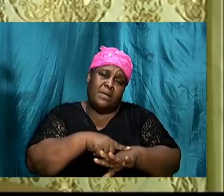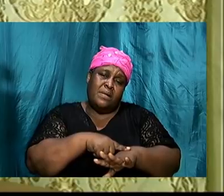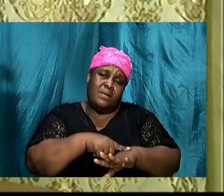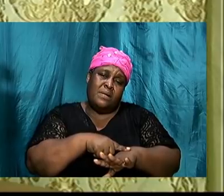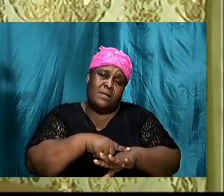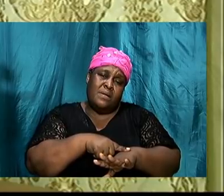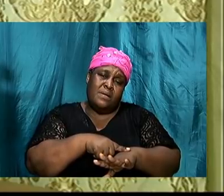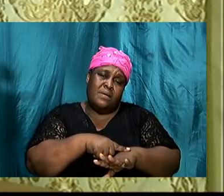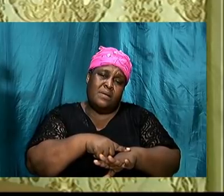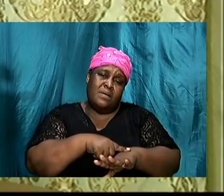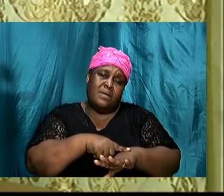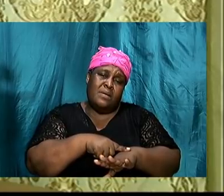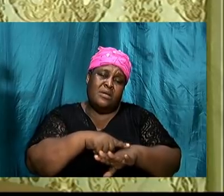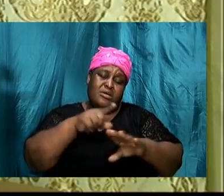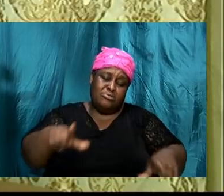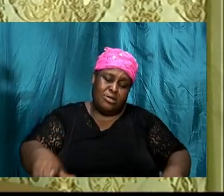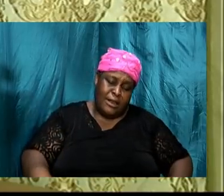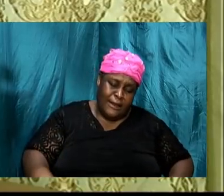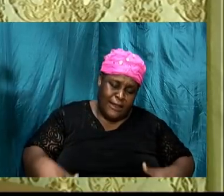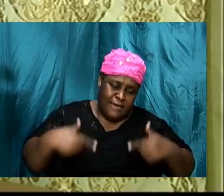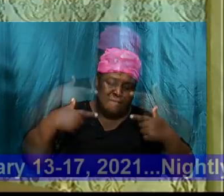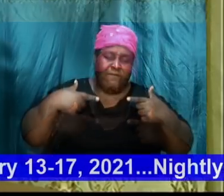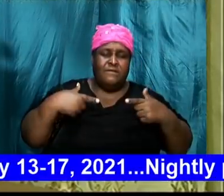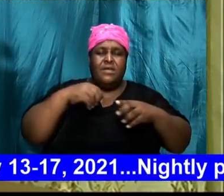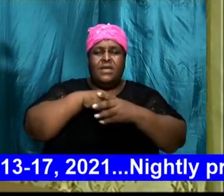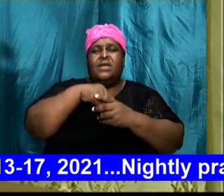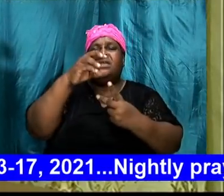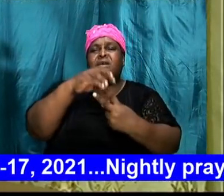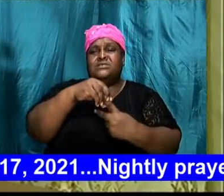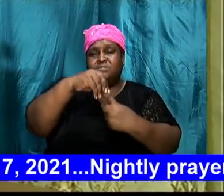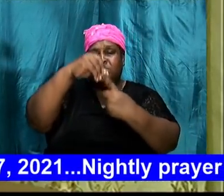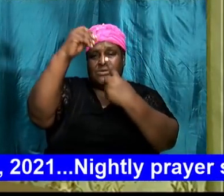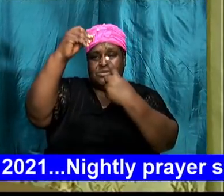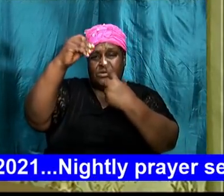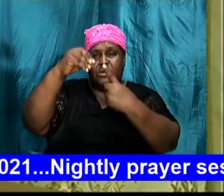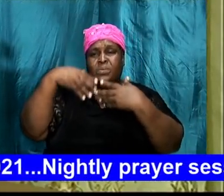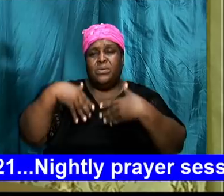to walk circumspectly spend the time